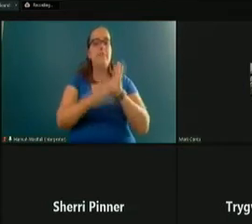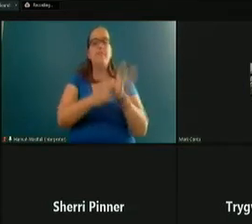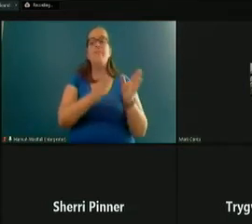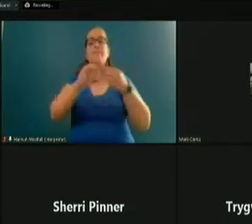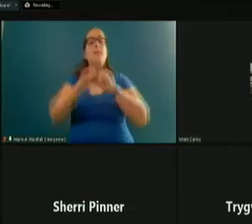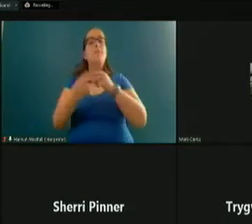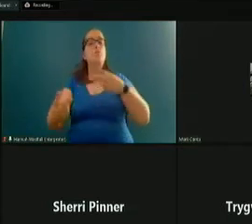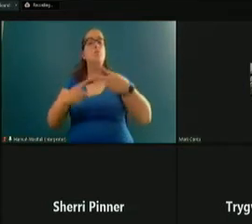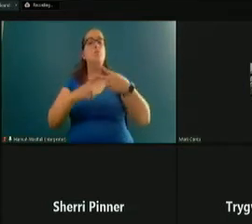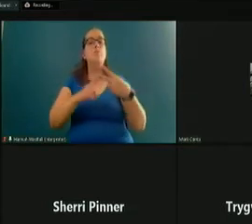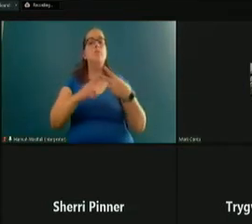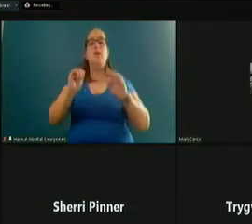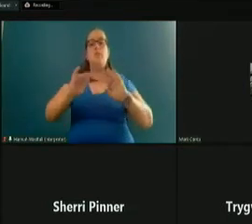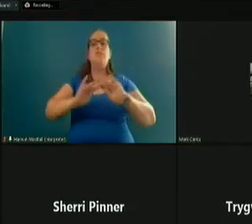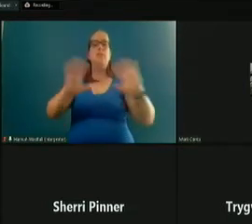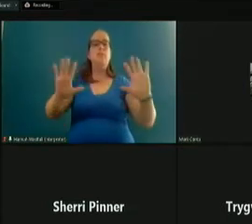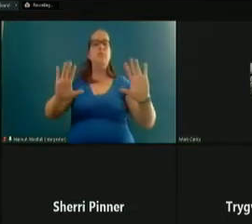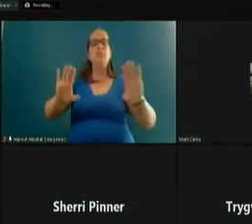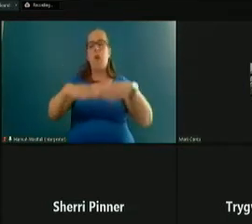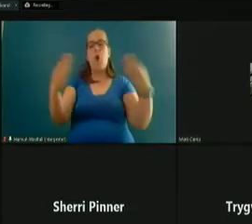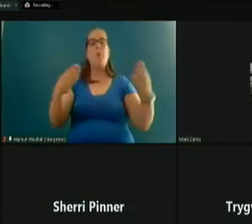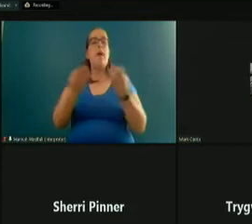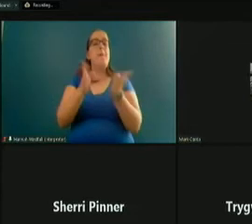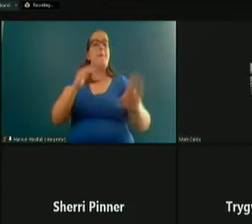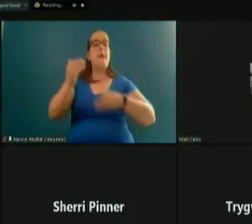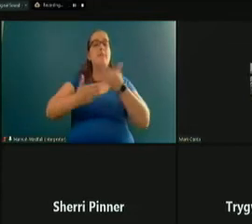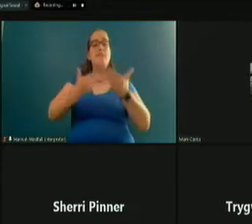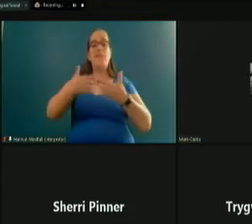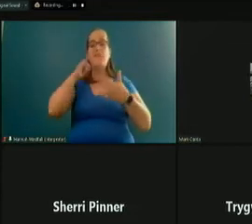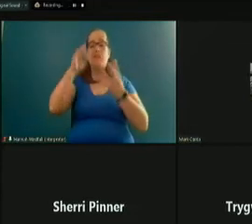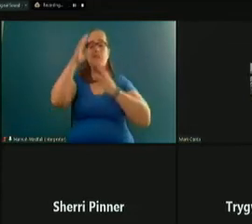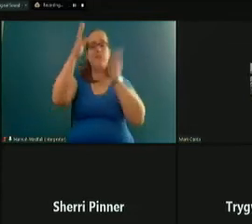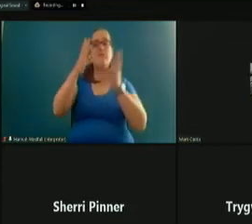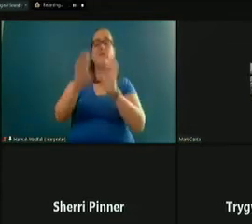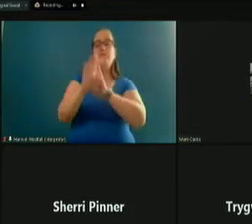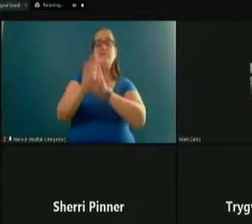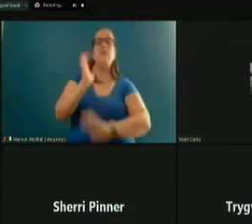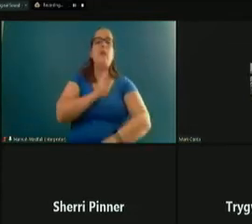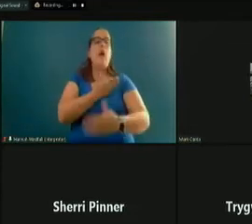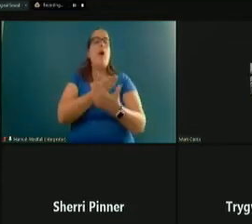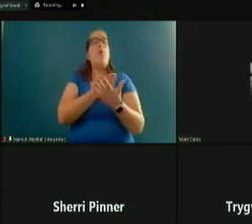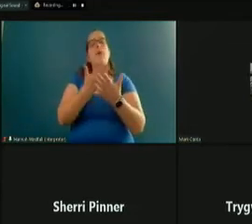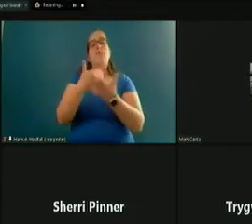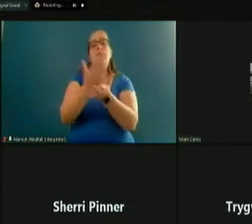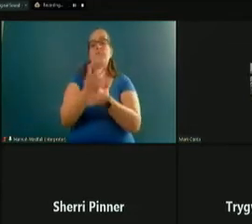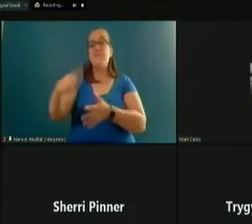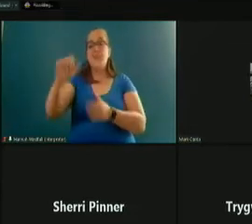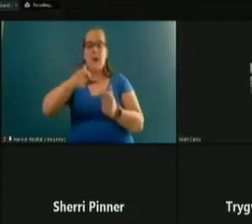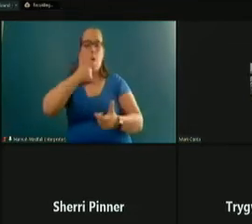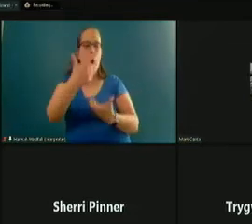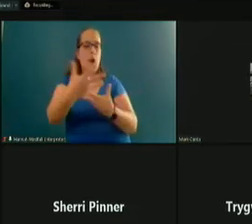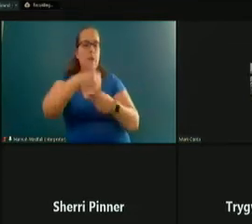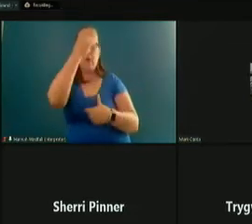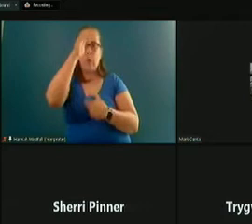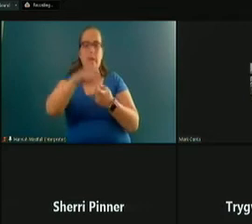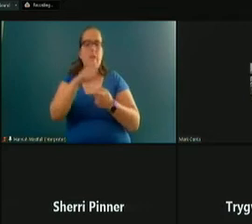a transparent and open public process in creating our budget, where the public can watch, participate. They know exactly who's